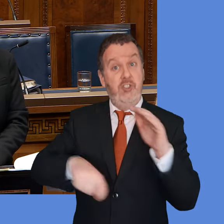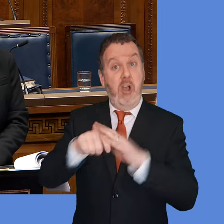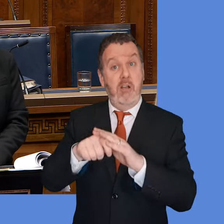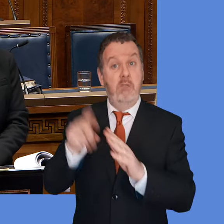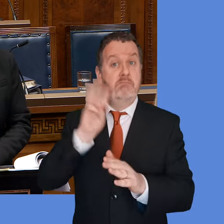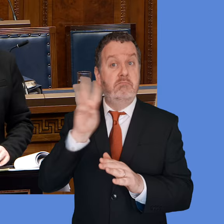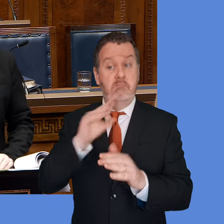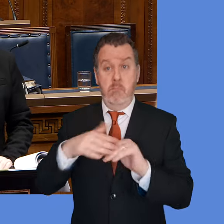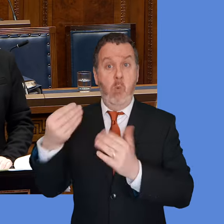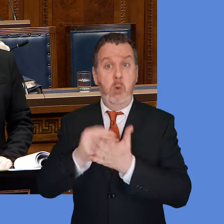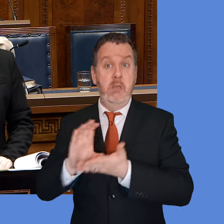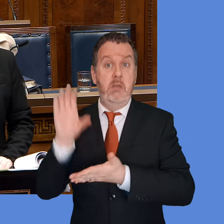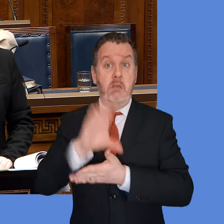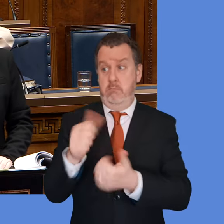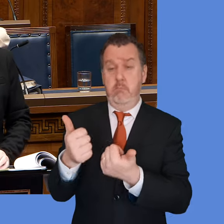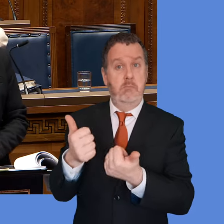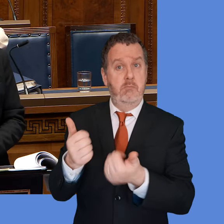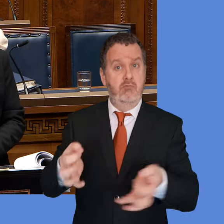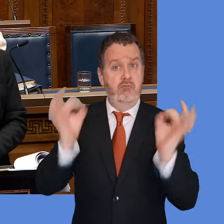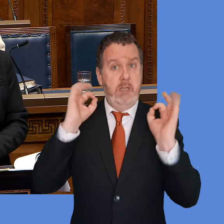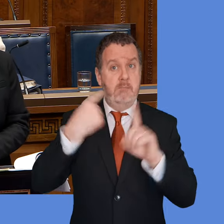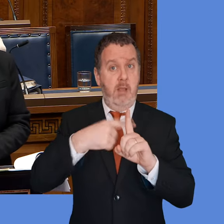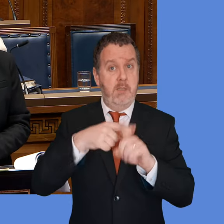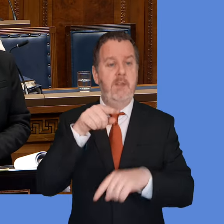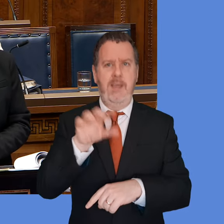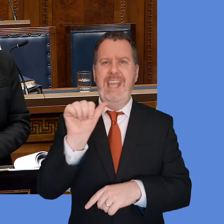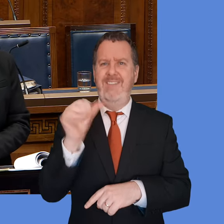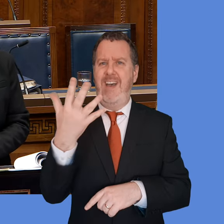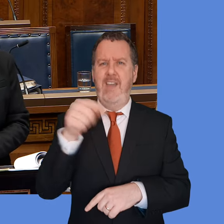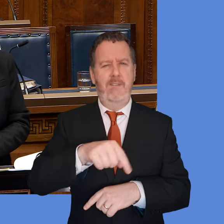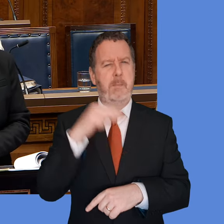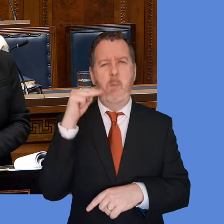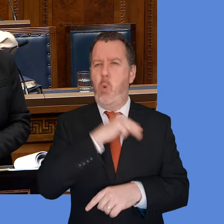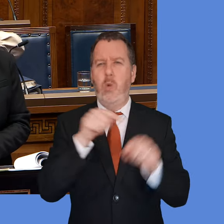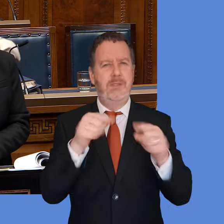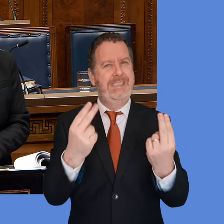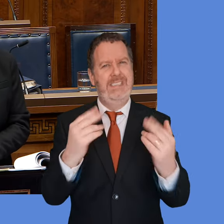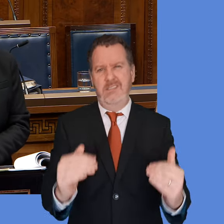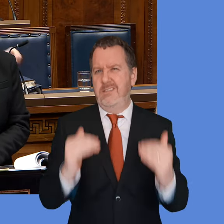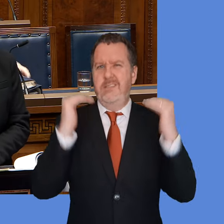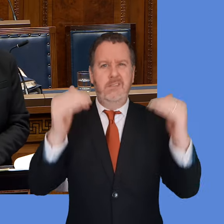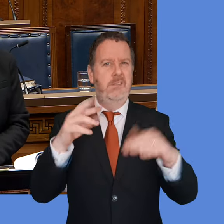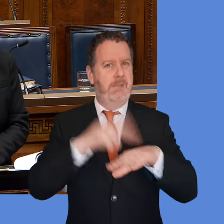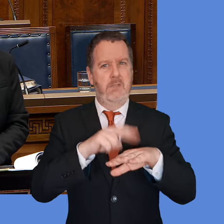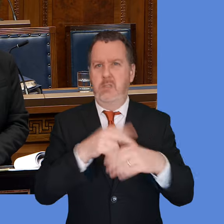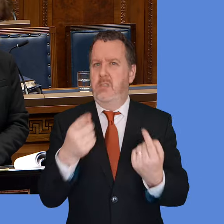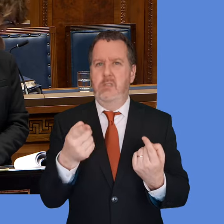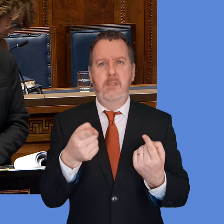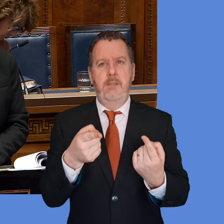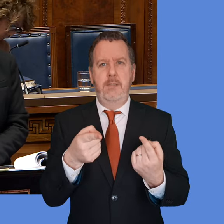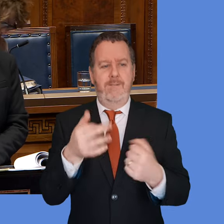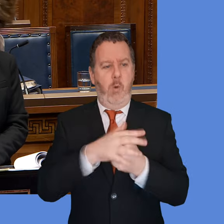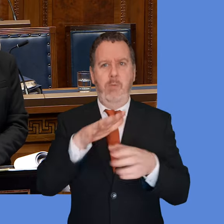in the Dáil that this is a positive step and the upgrade of the A5 is so crucially important, vitally important in fact, for